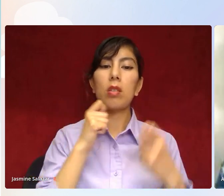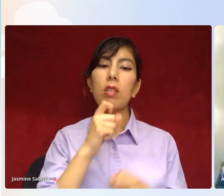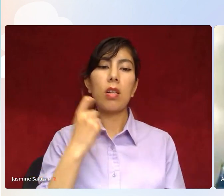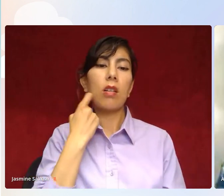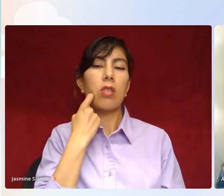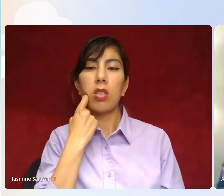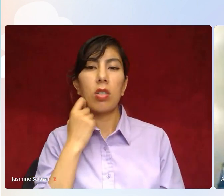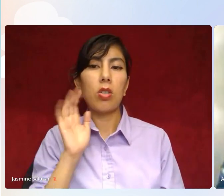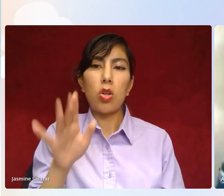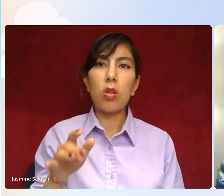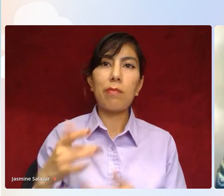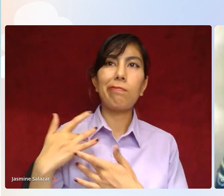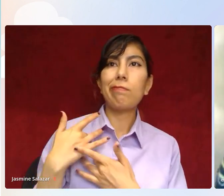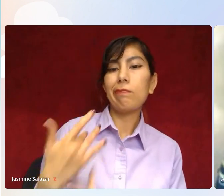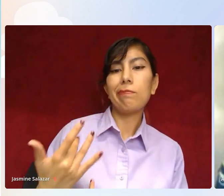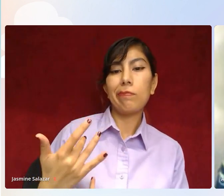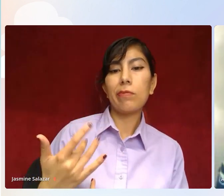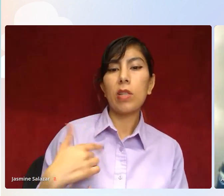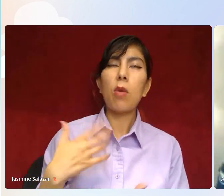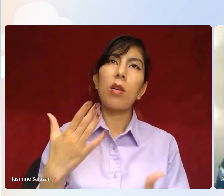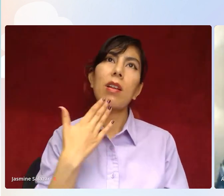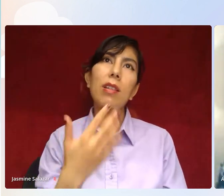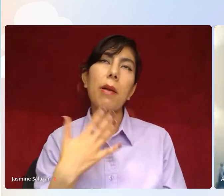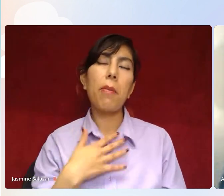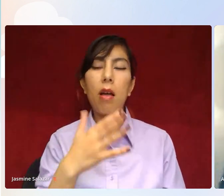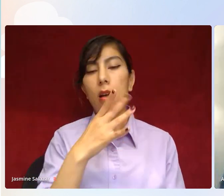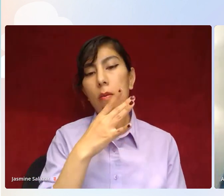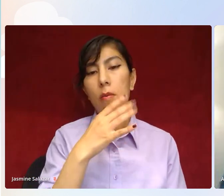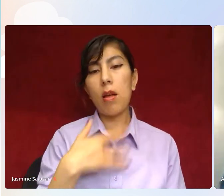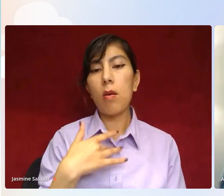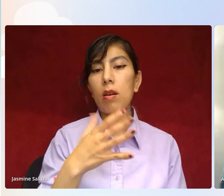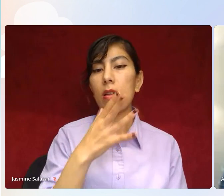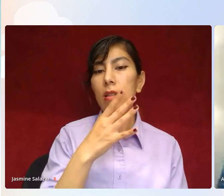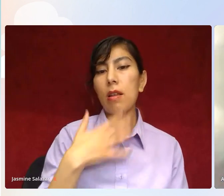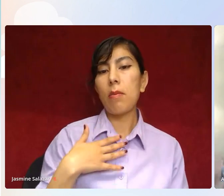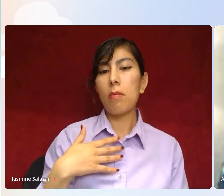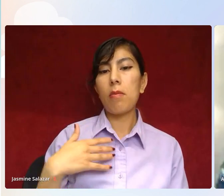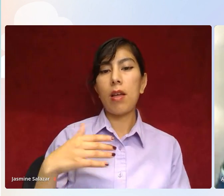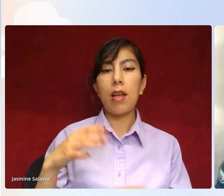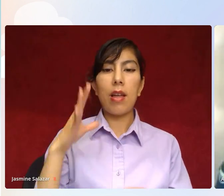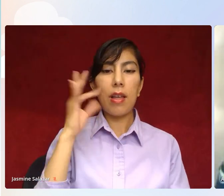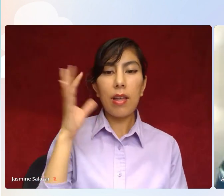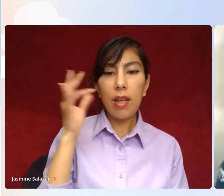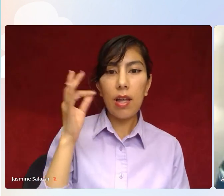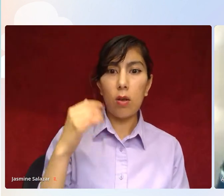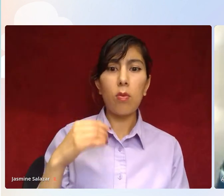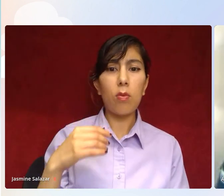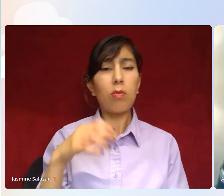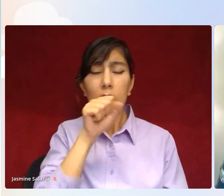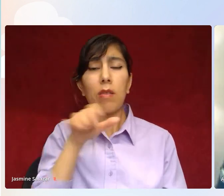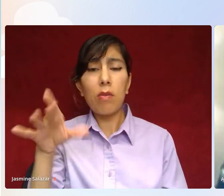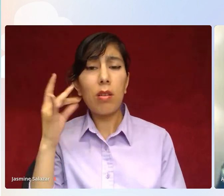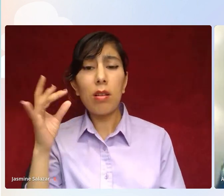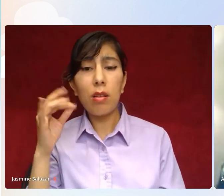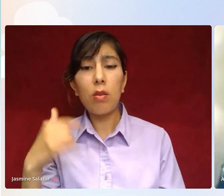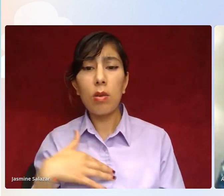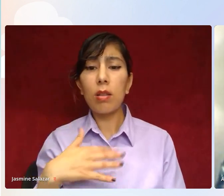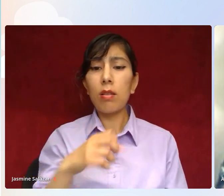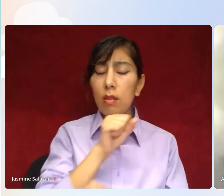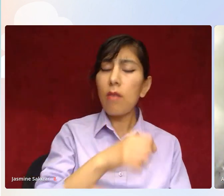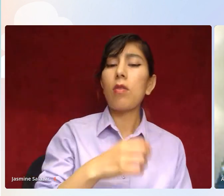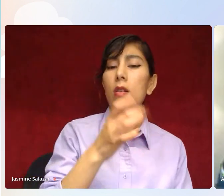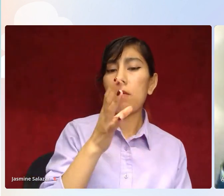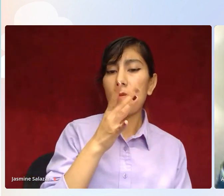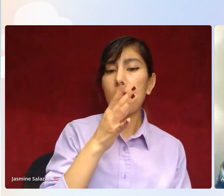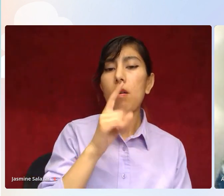typical, you know, I want to thank my mom and I want to thank my cat fluffy. We love fluffy. We love our moms, but